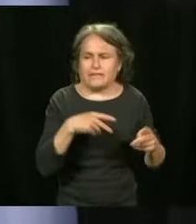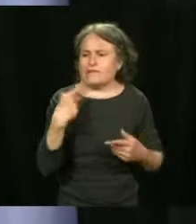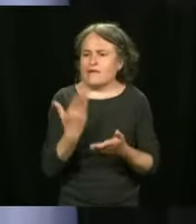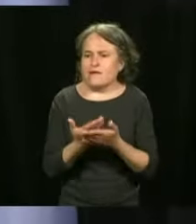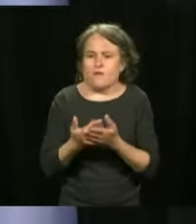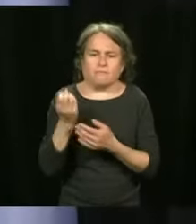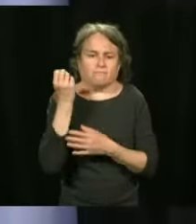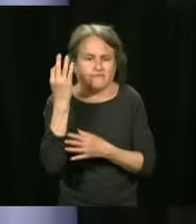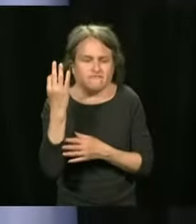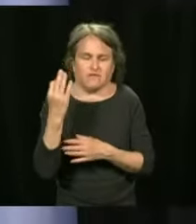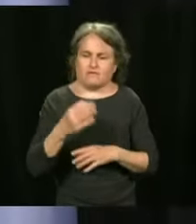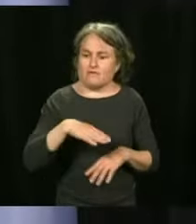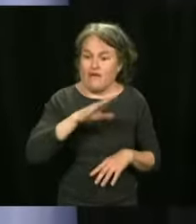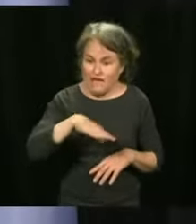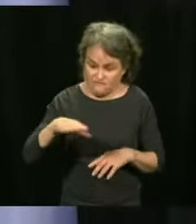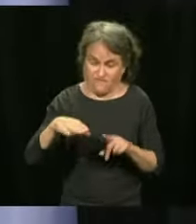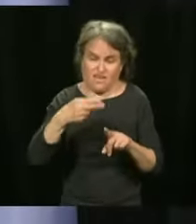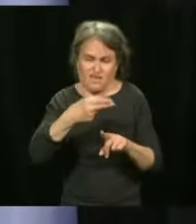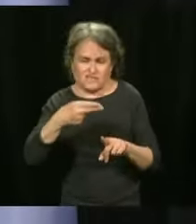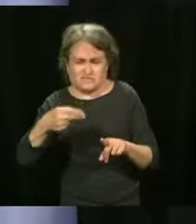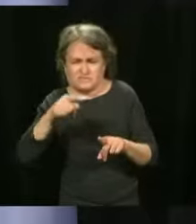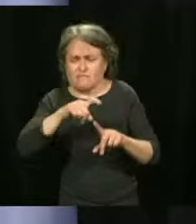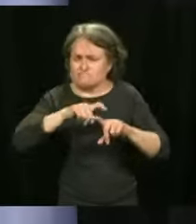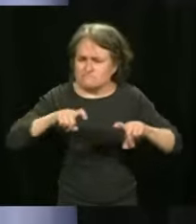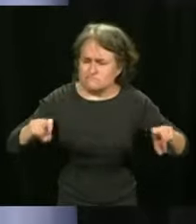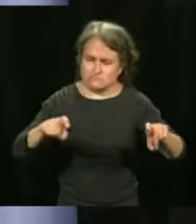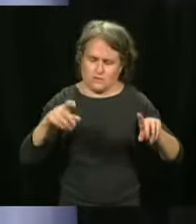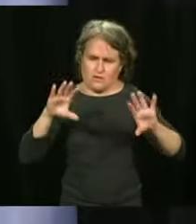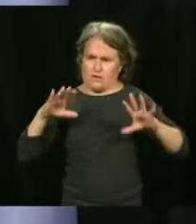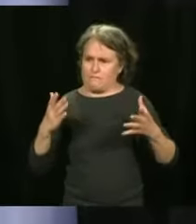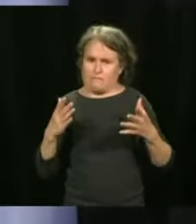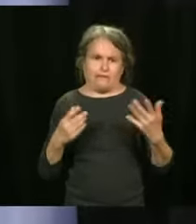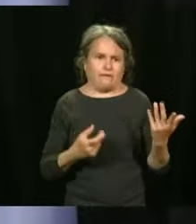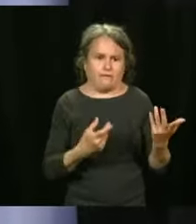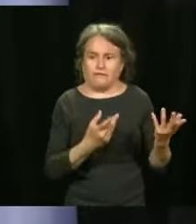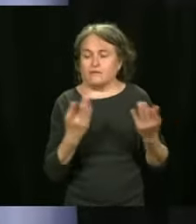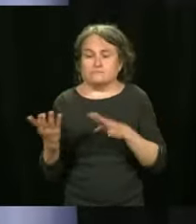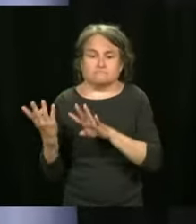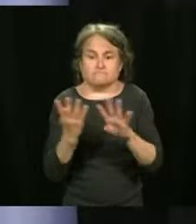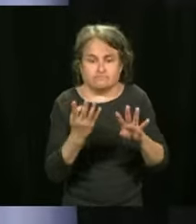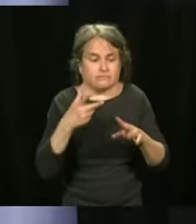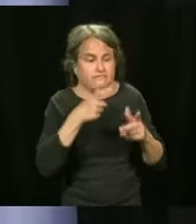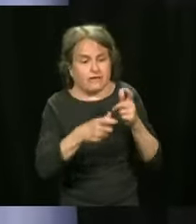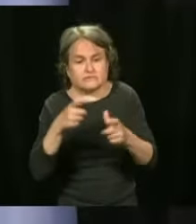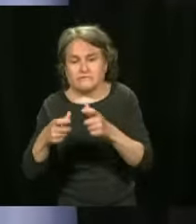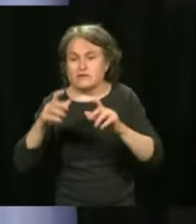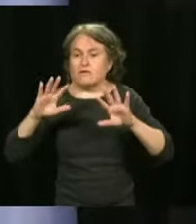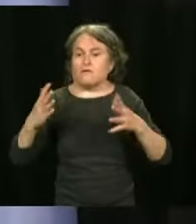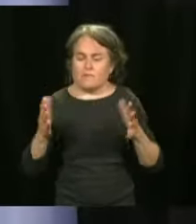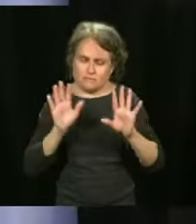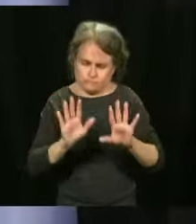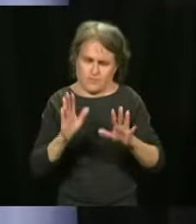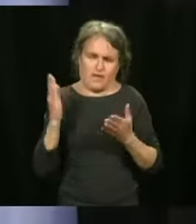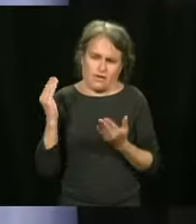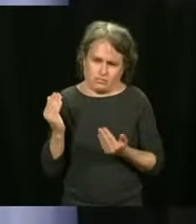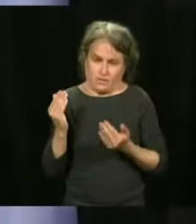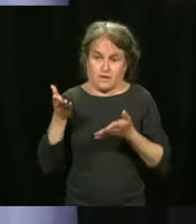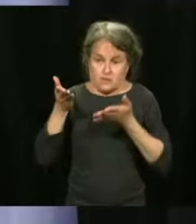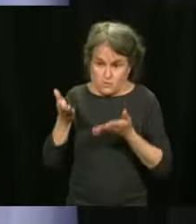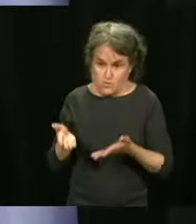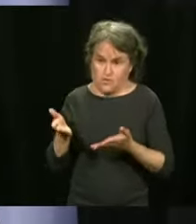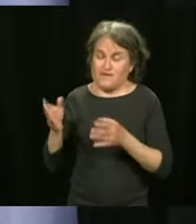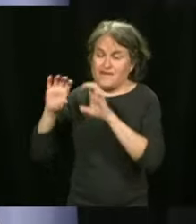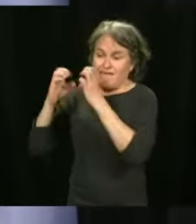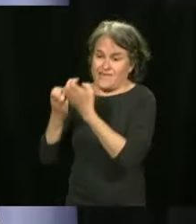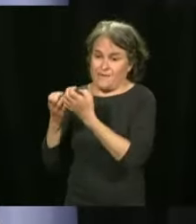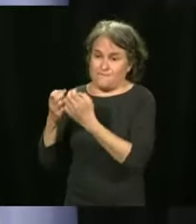of this. So, we said, let's wait for the formal opinion. But we have a verbal opinion from Horatio's team and we will